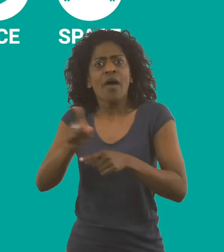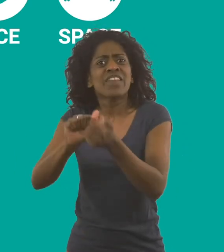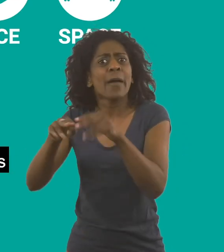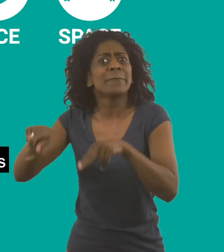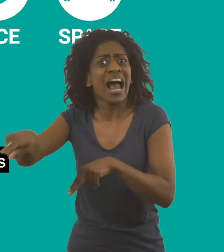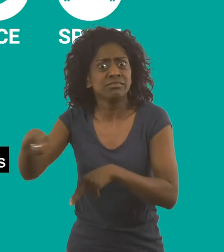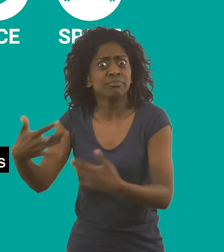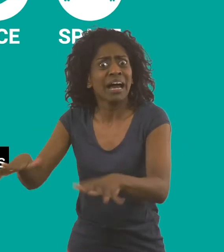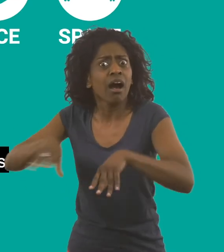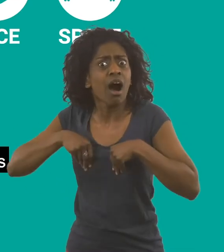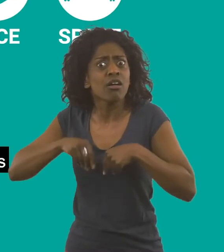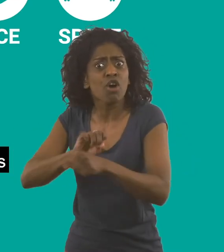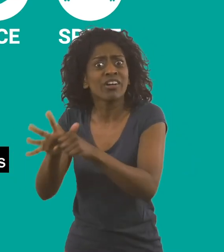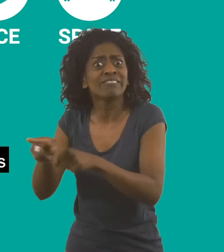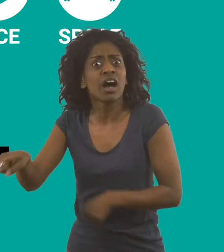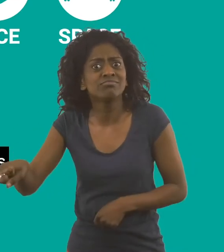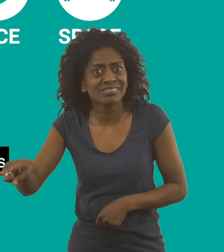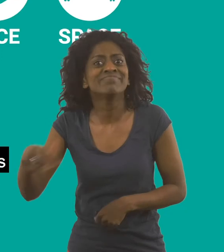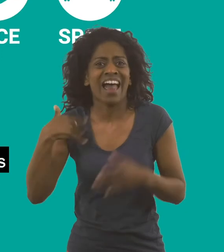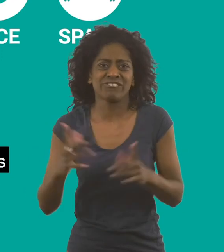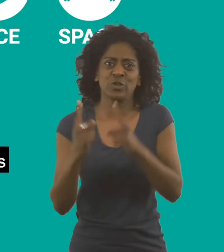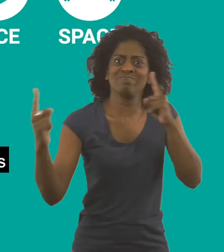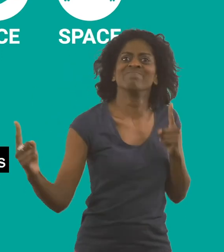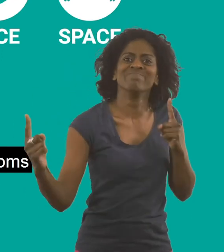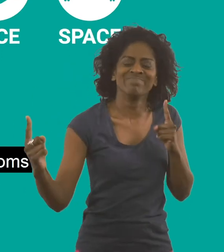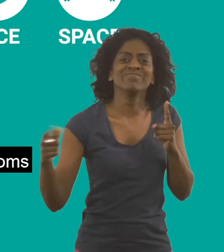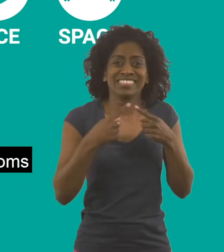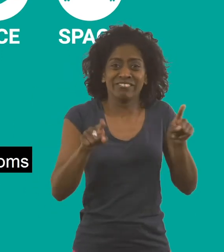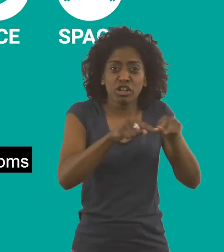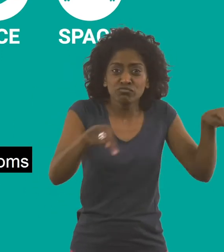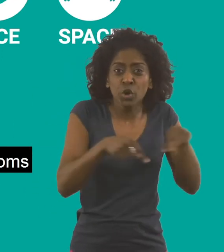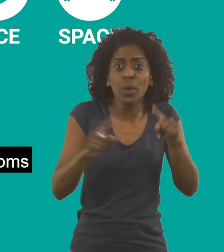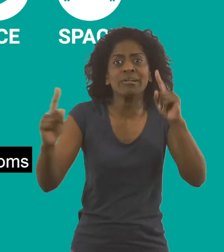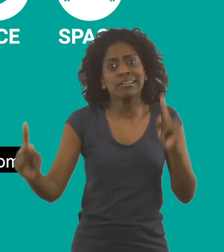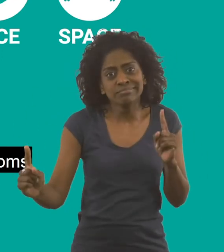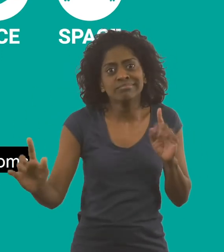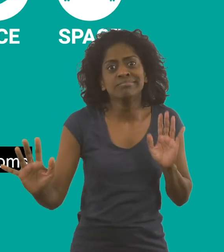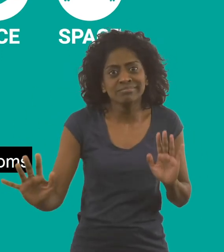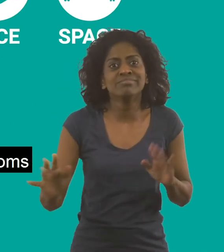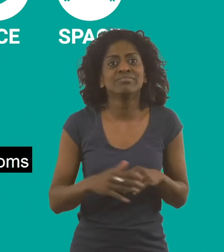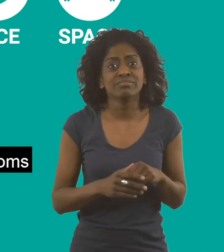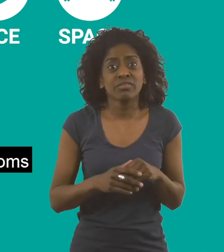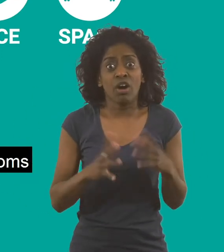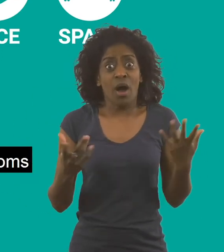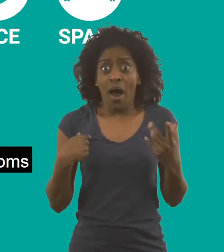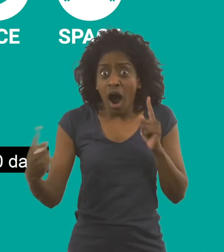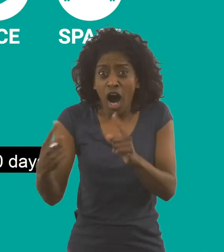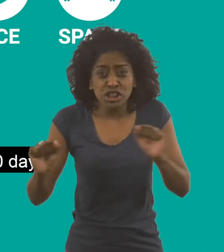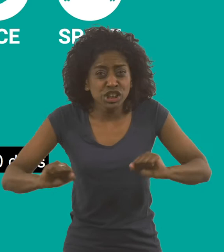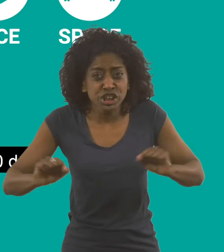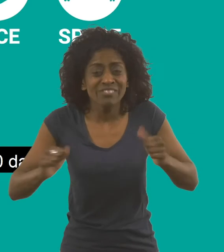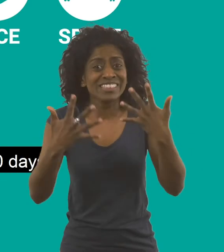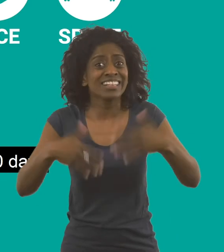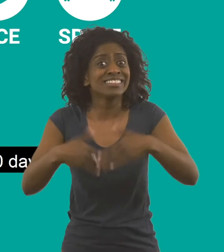vaccine, my flatmate was infected with COVID-19 virus and we had to isolate separately in separate rooms